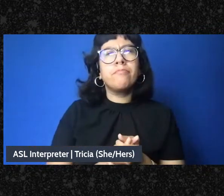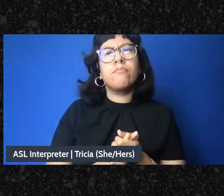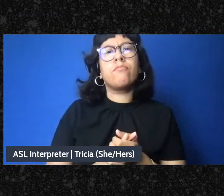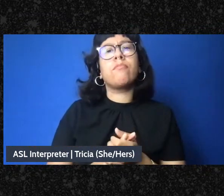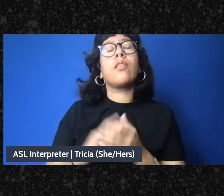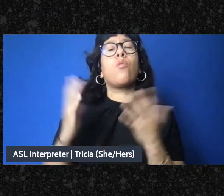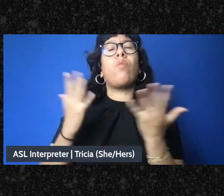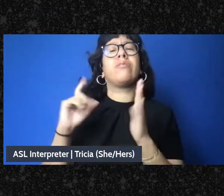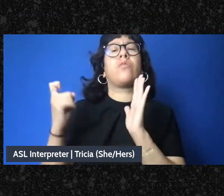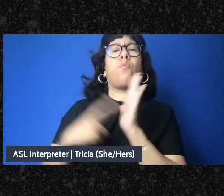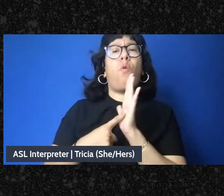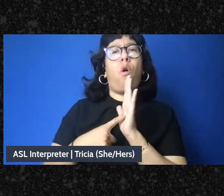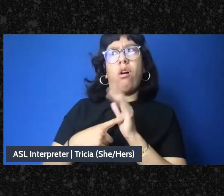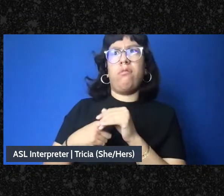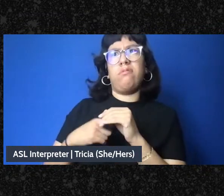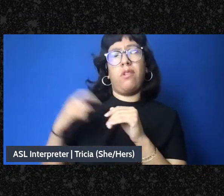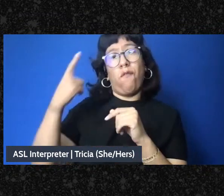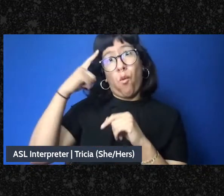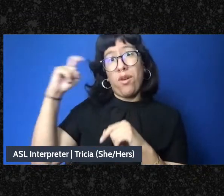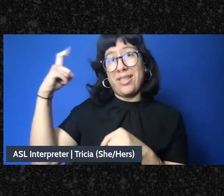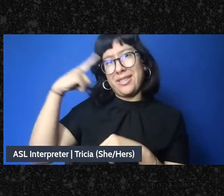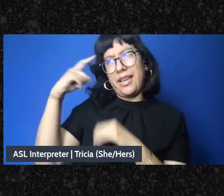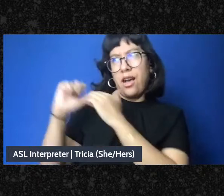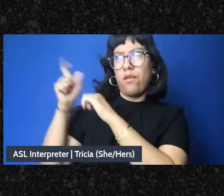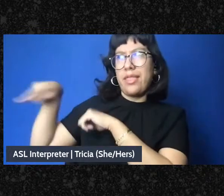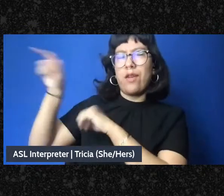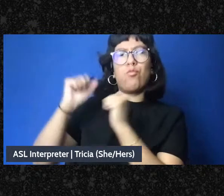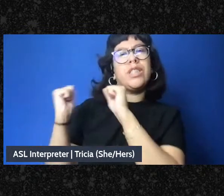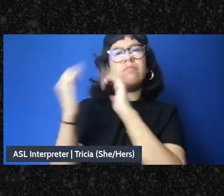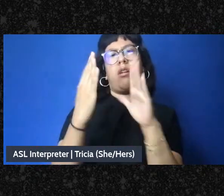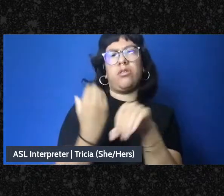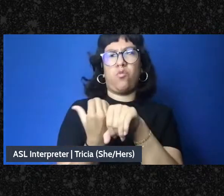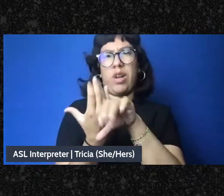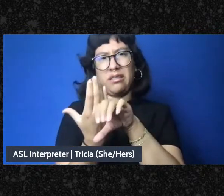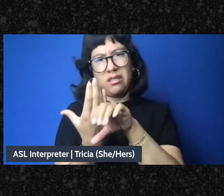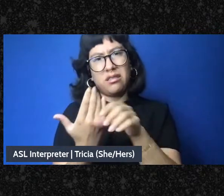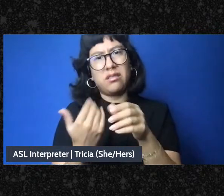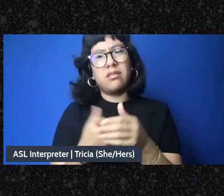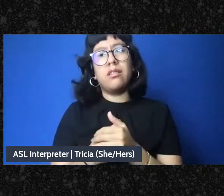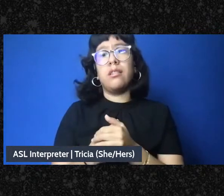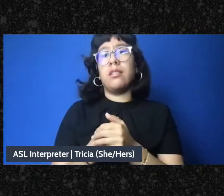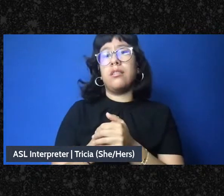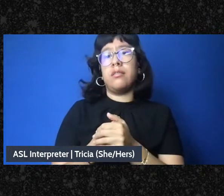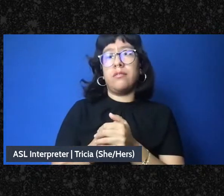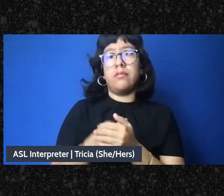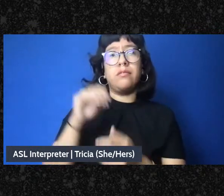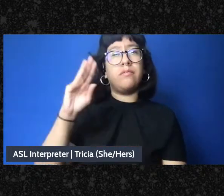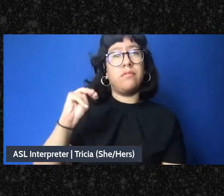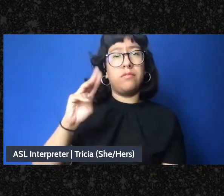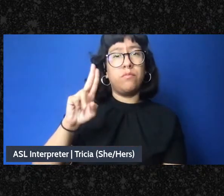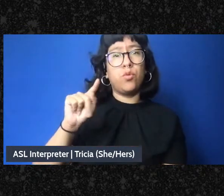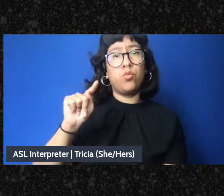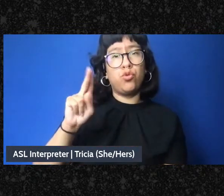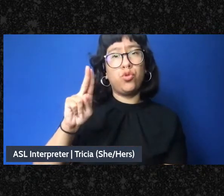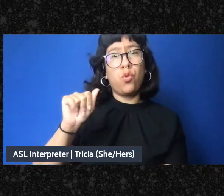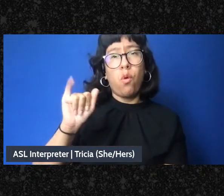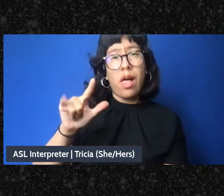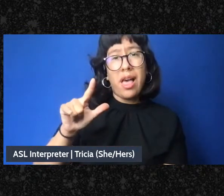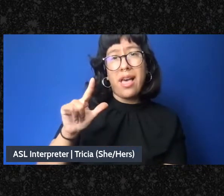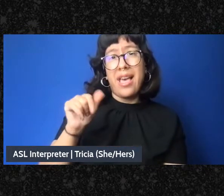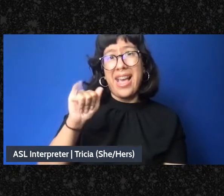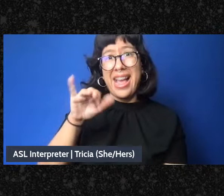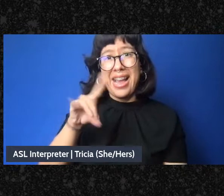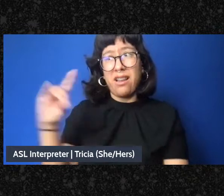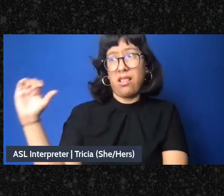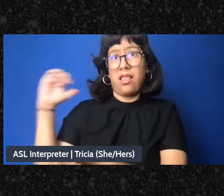and responding to crisis? And does an emphasis on Mutual Aid collaborate with neoliberal calls